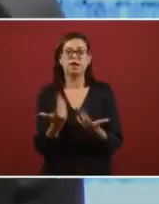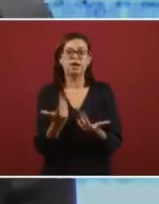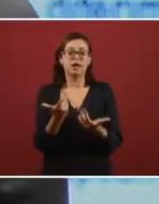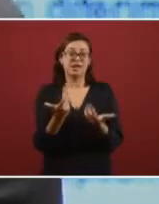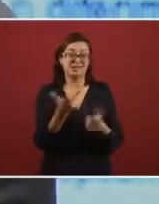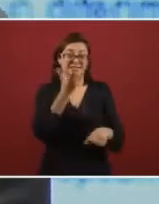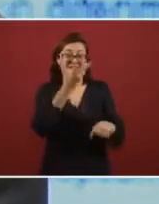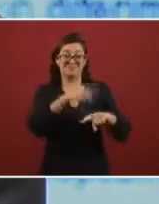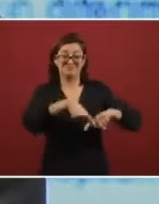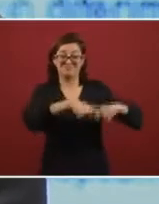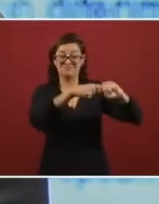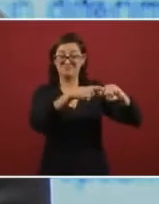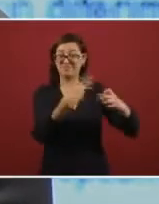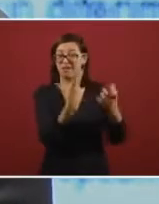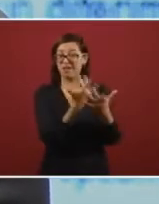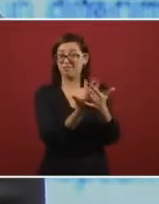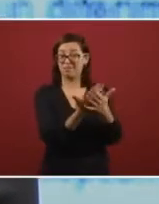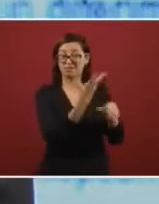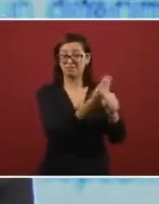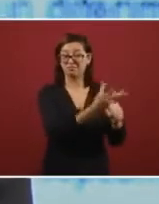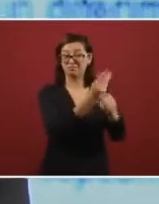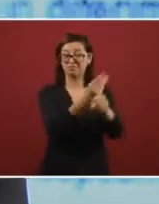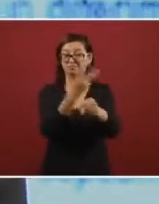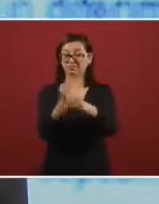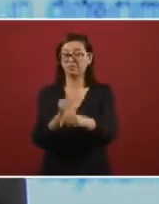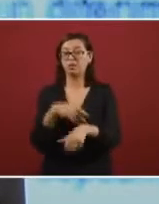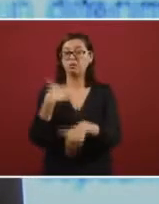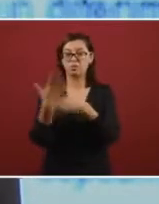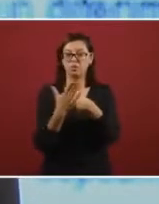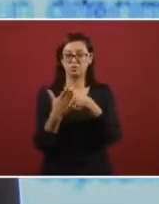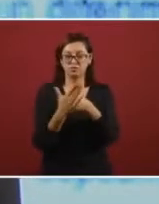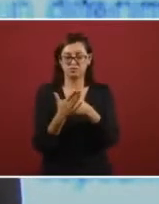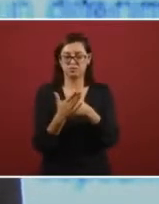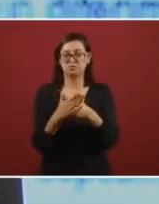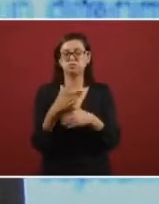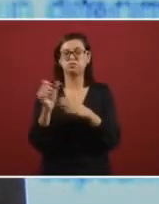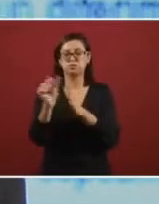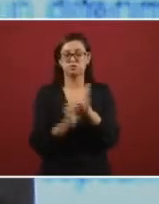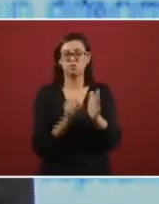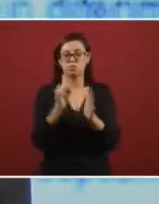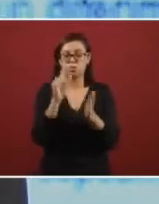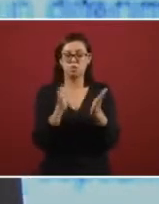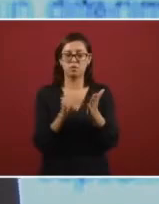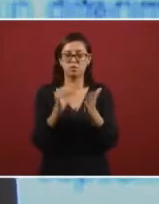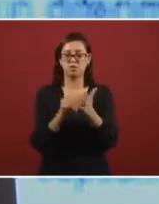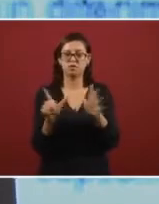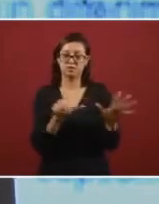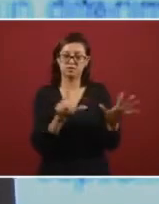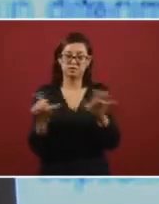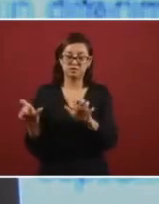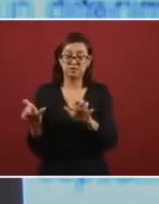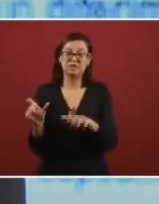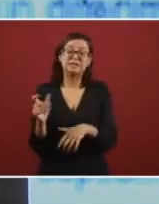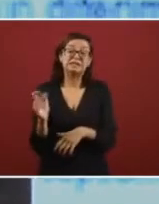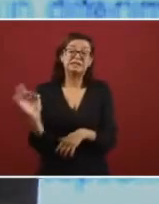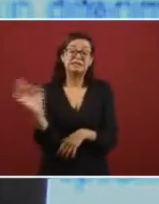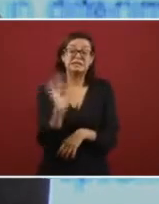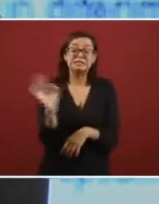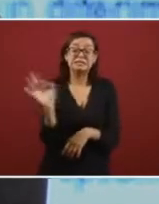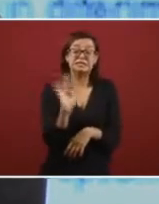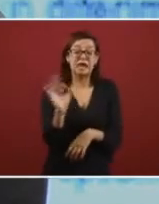it's one thousand seven hundred and fifteen with this deferment we expect that next month it'll be one million seven